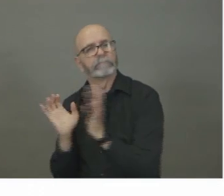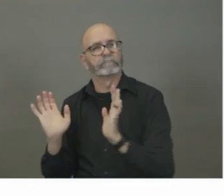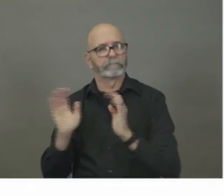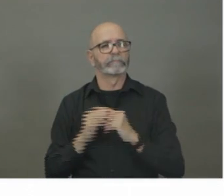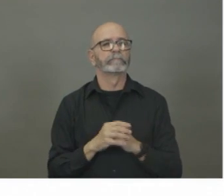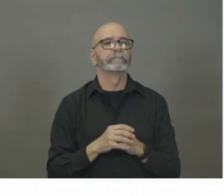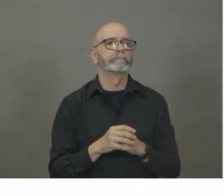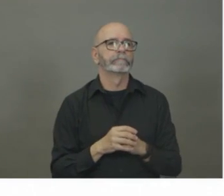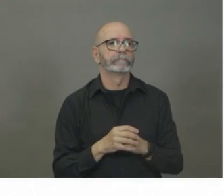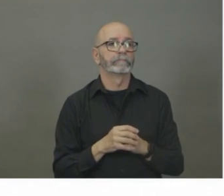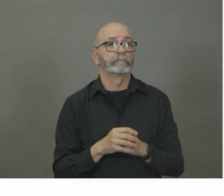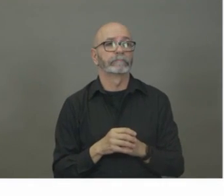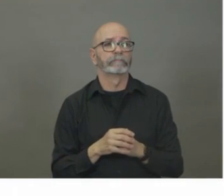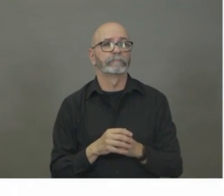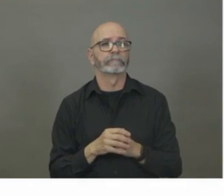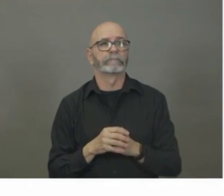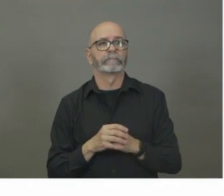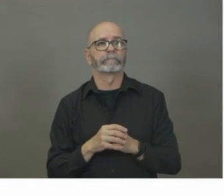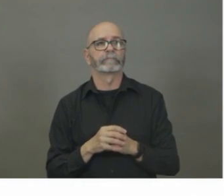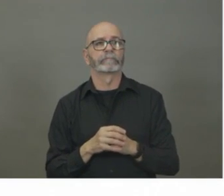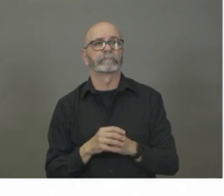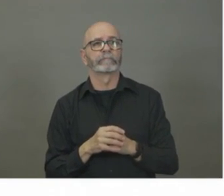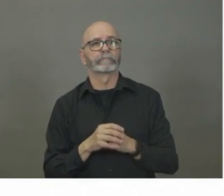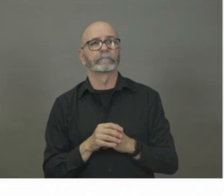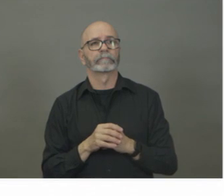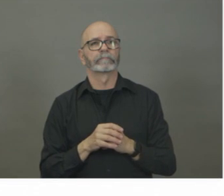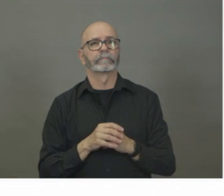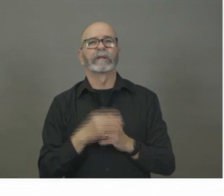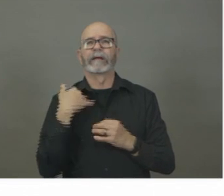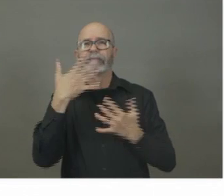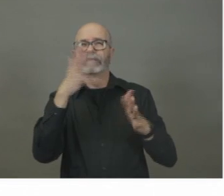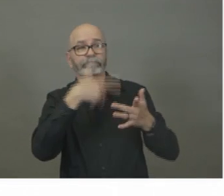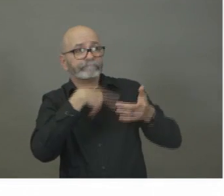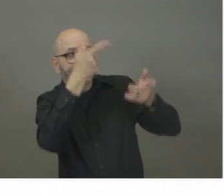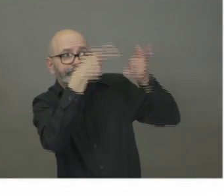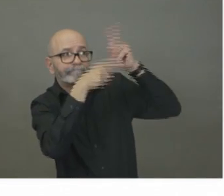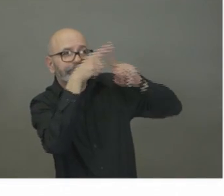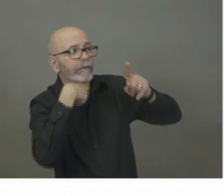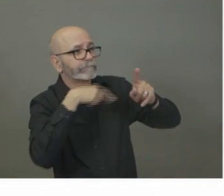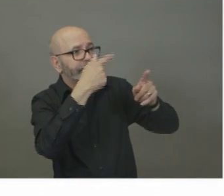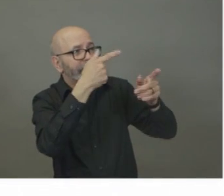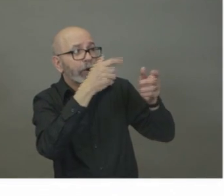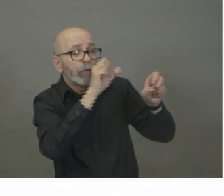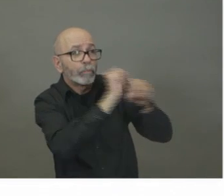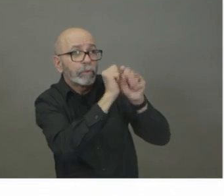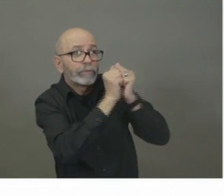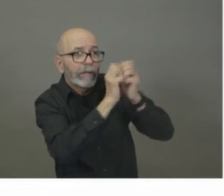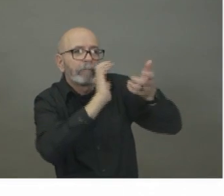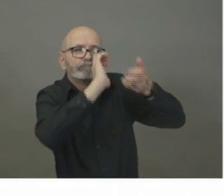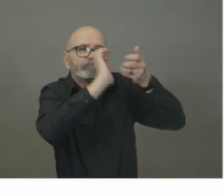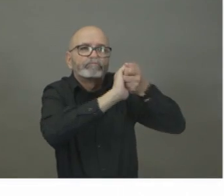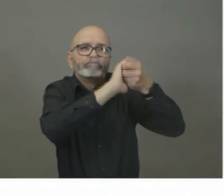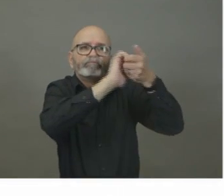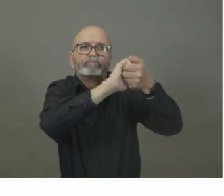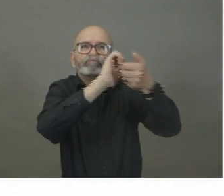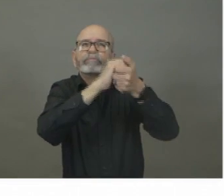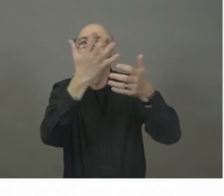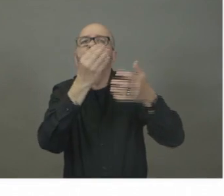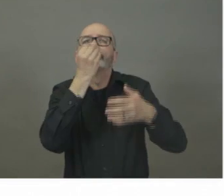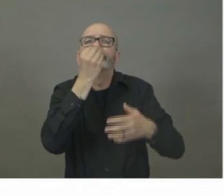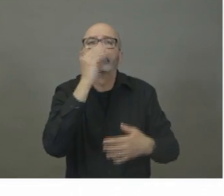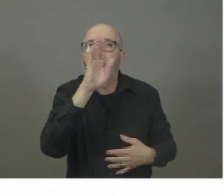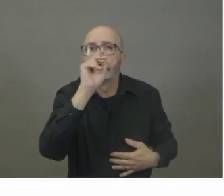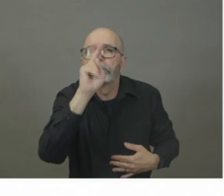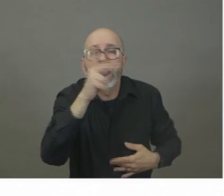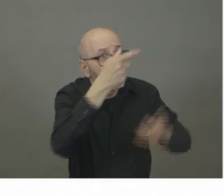out in community working with our existing partners to help us provide support. So, for example, today they would be reaching out to all food banks across the province. If there's an outbreak in a